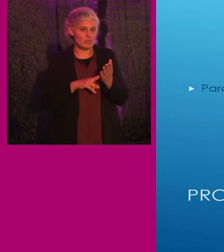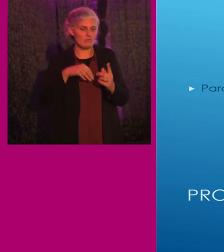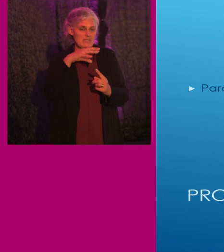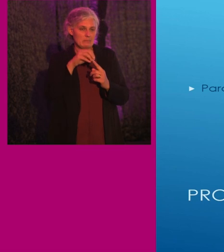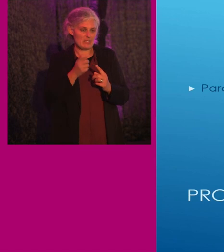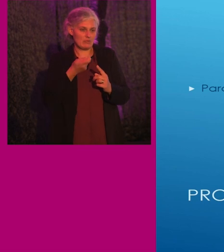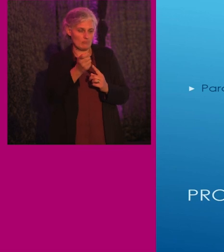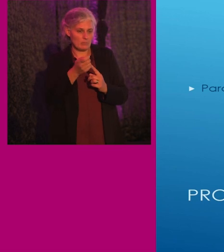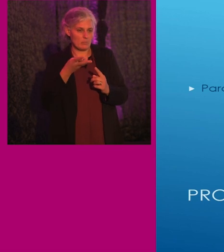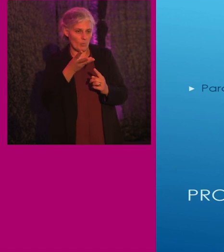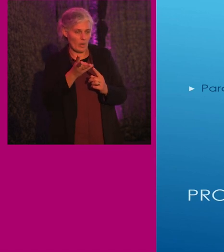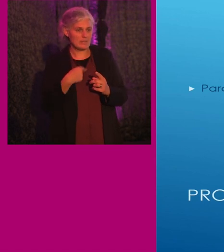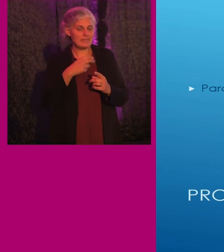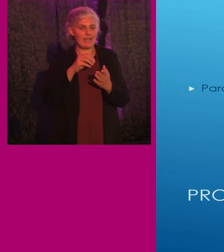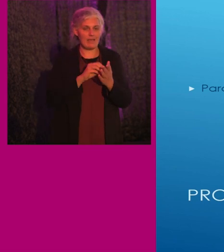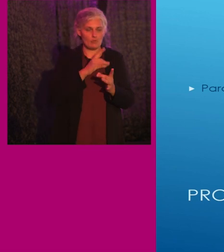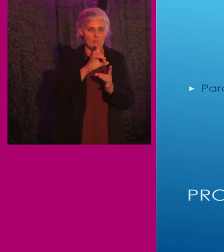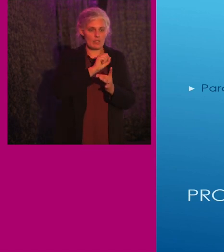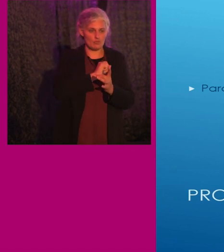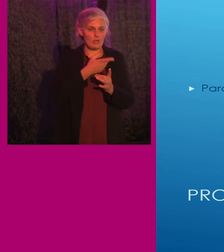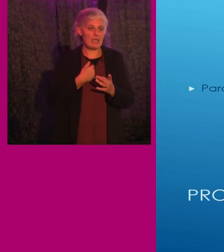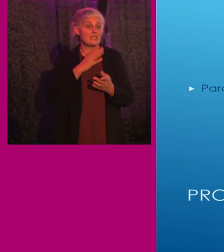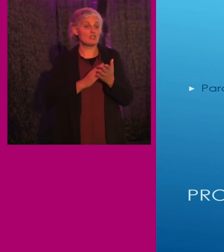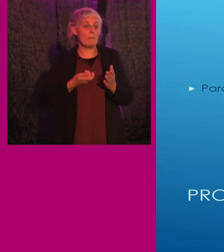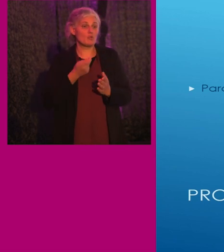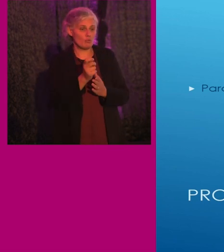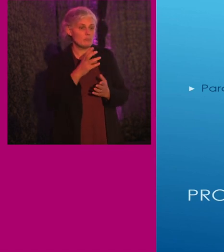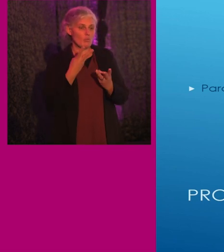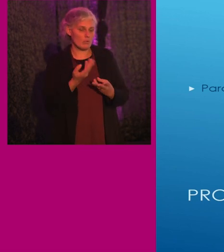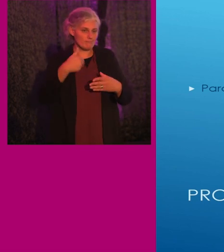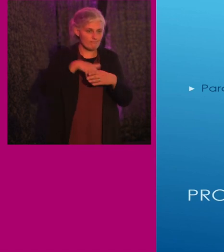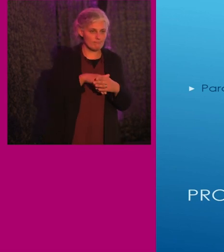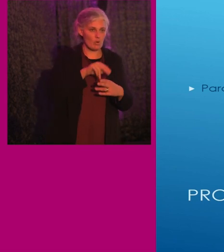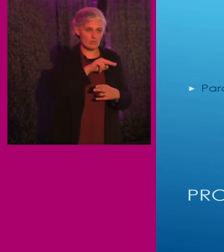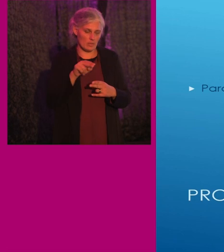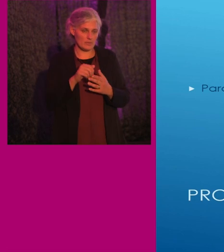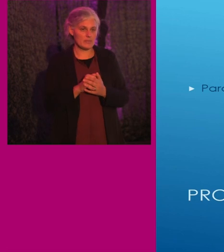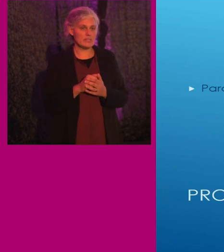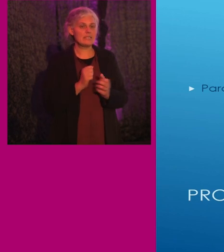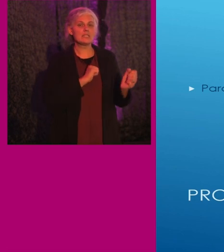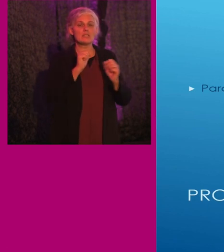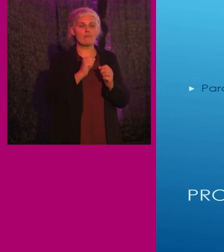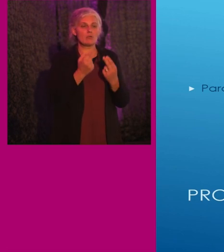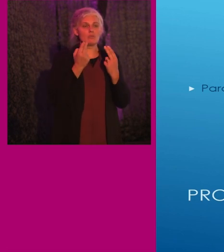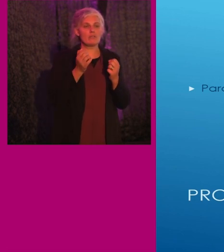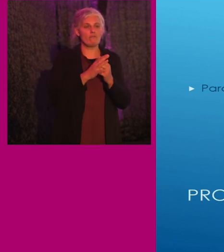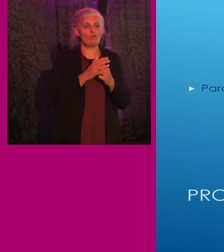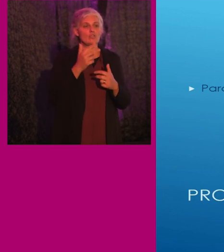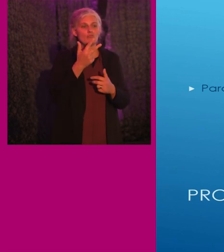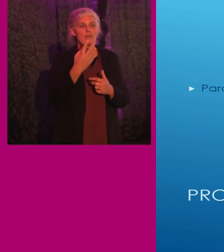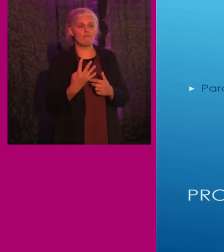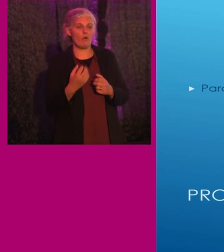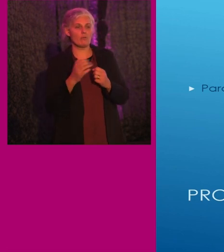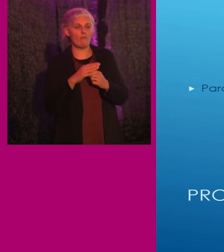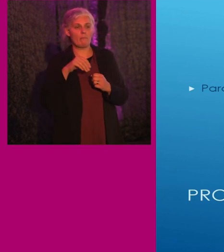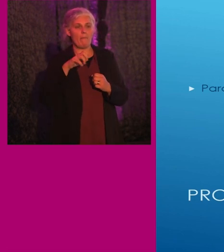others, they're eligible only for those trips for which they meet the criteria. Service is required for three quarters of a